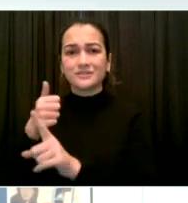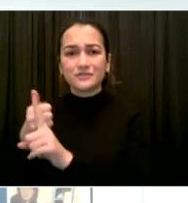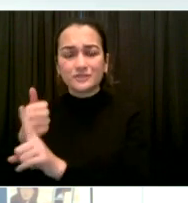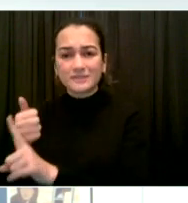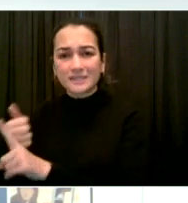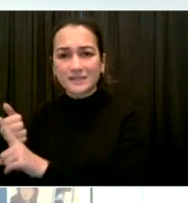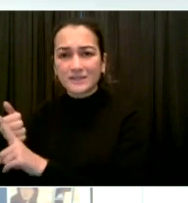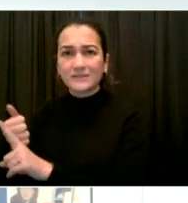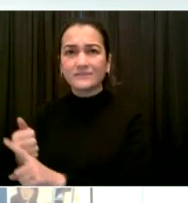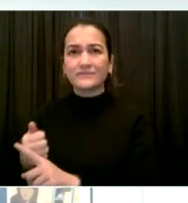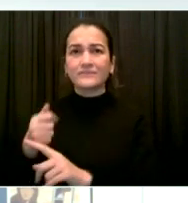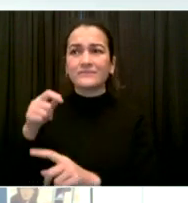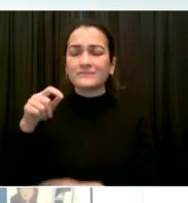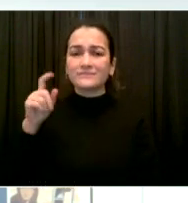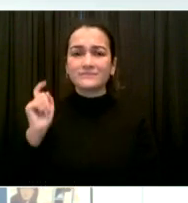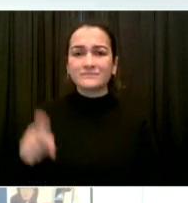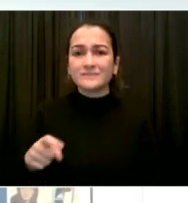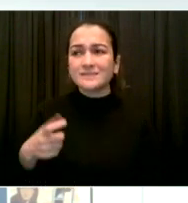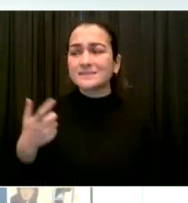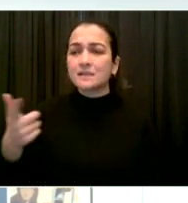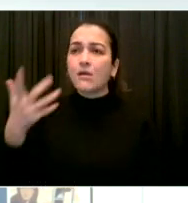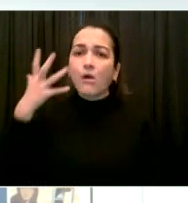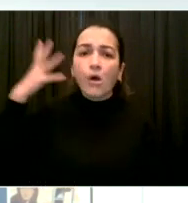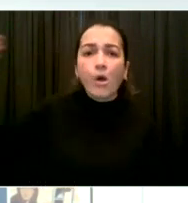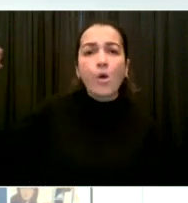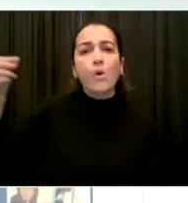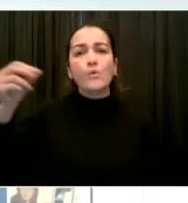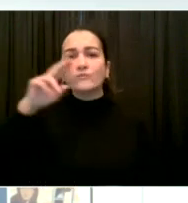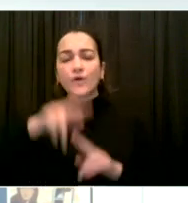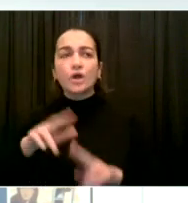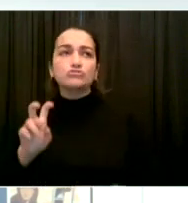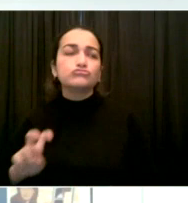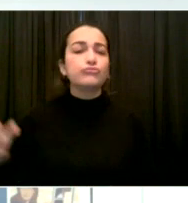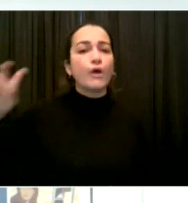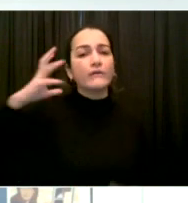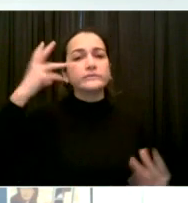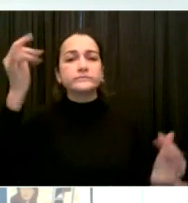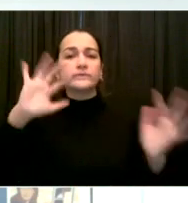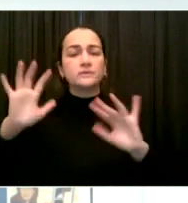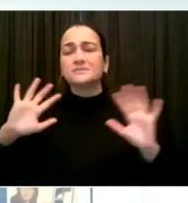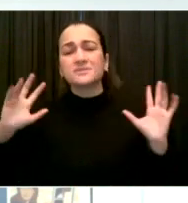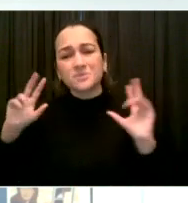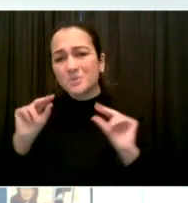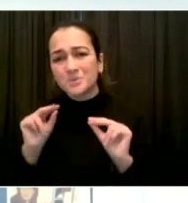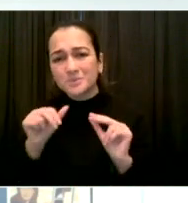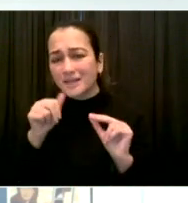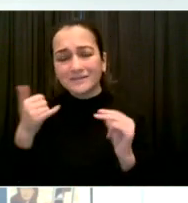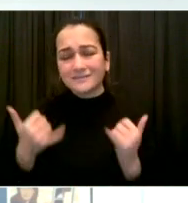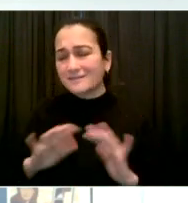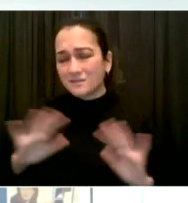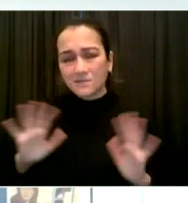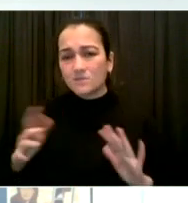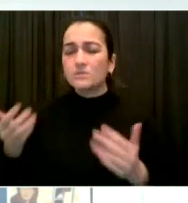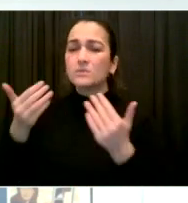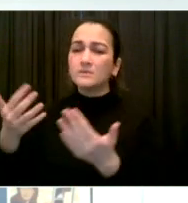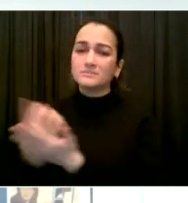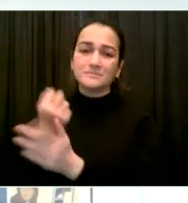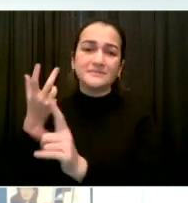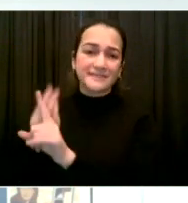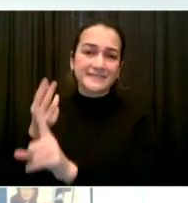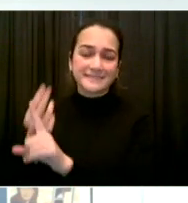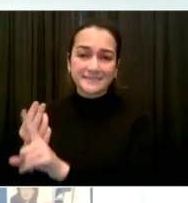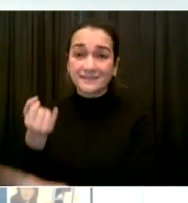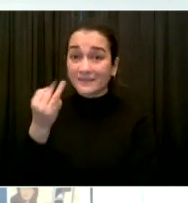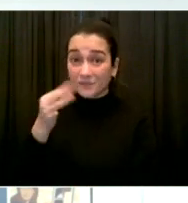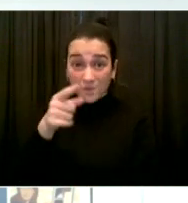never too late to get vaccinated. Regular testing is particularly important for those who aren't yet fully vaccinated.